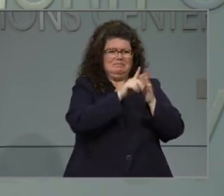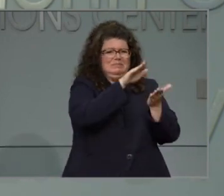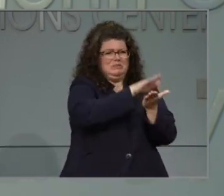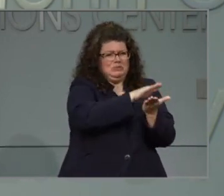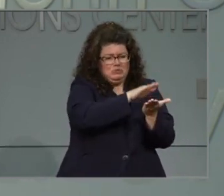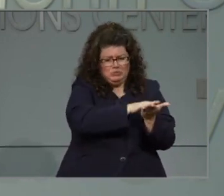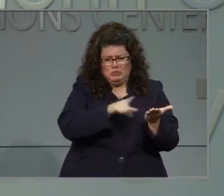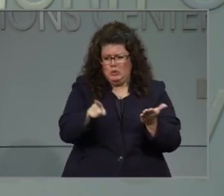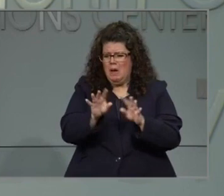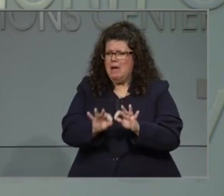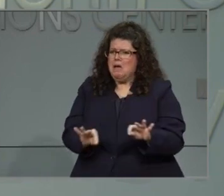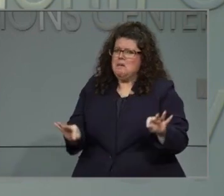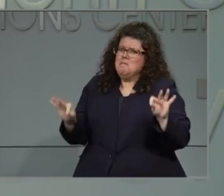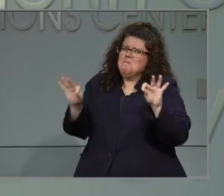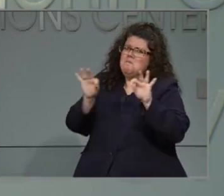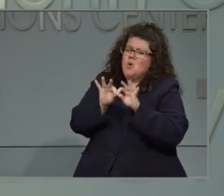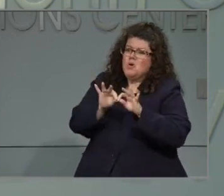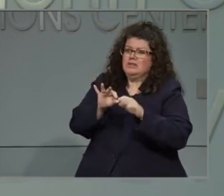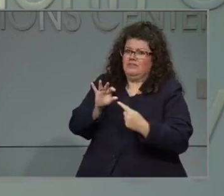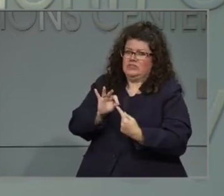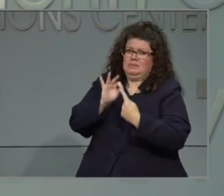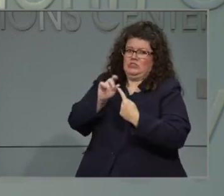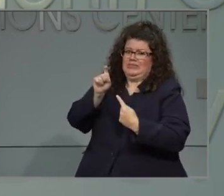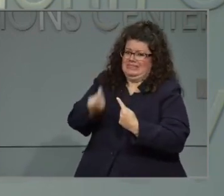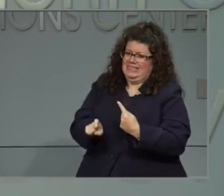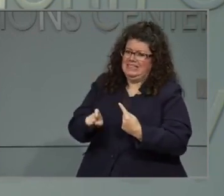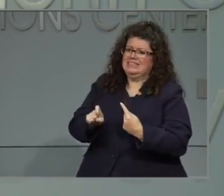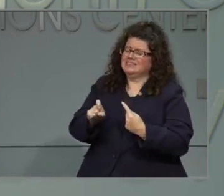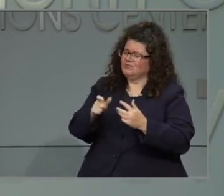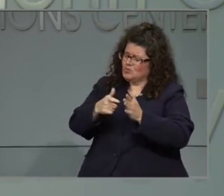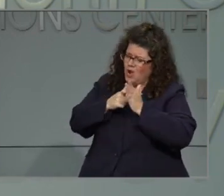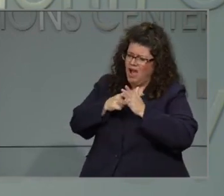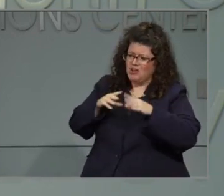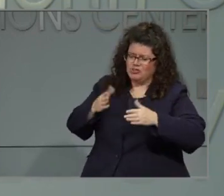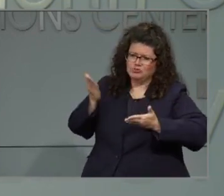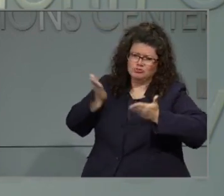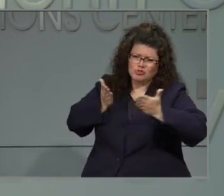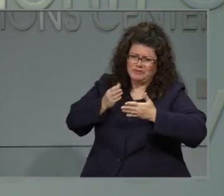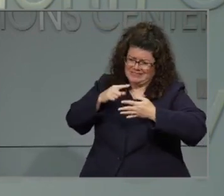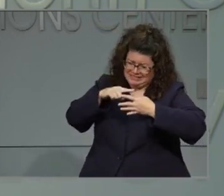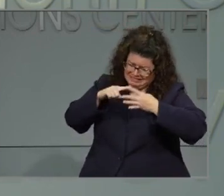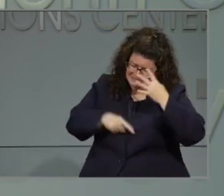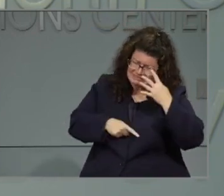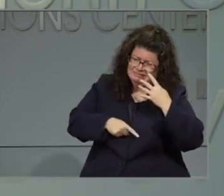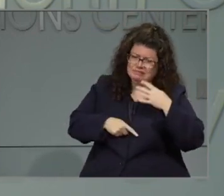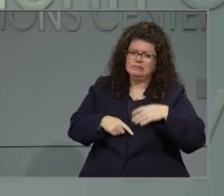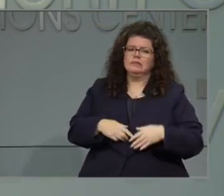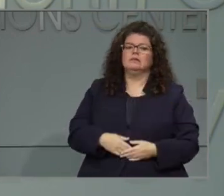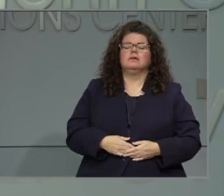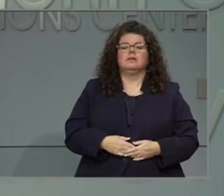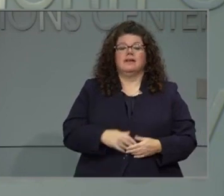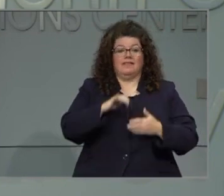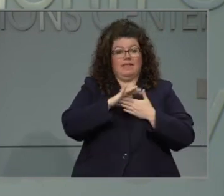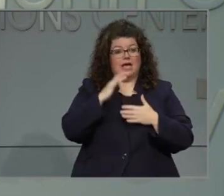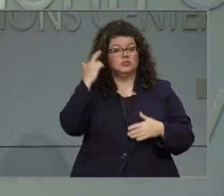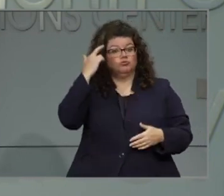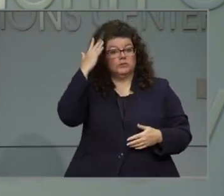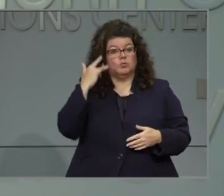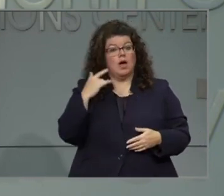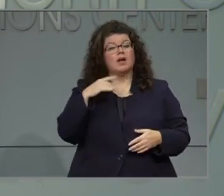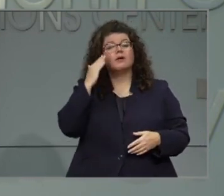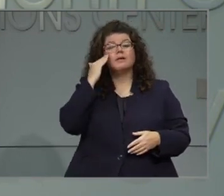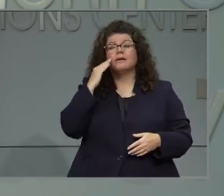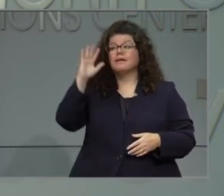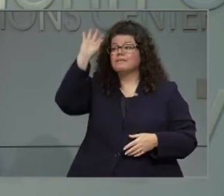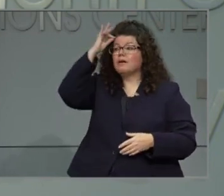when you're talking about children with special needs. It's also why I dedicated money from the CARES Act that was